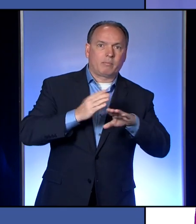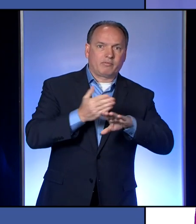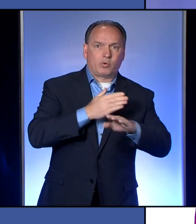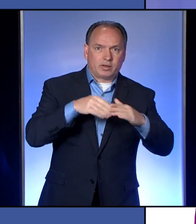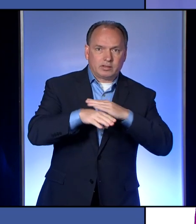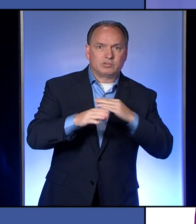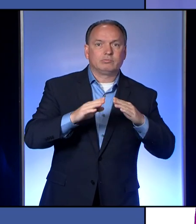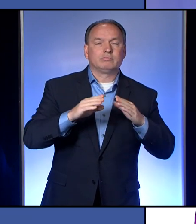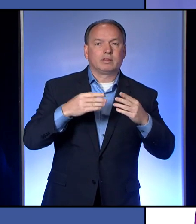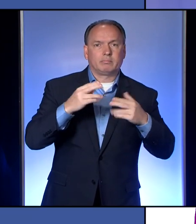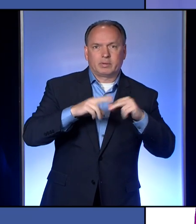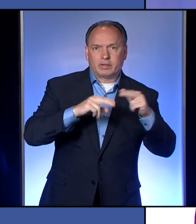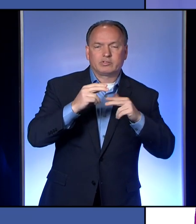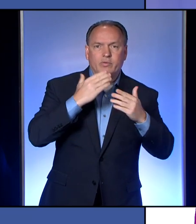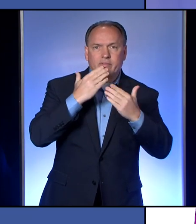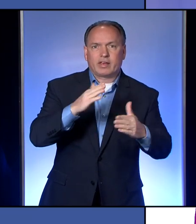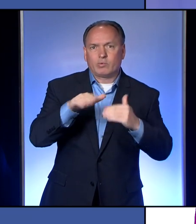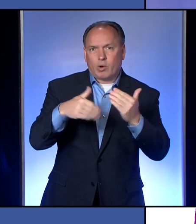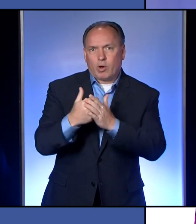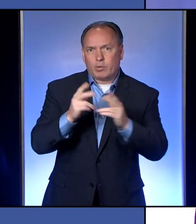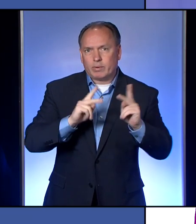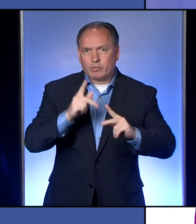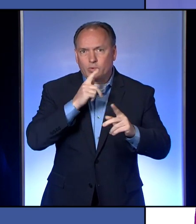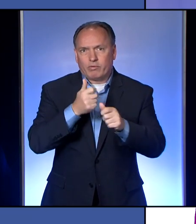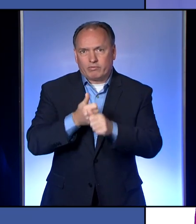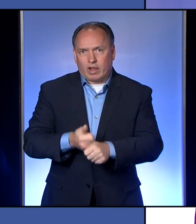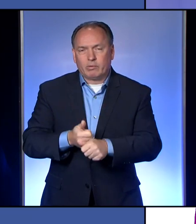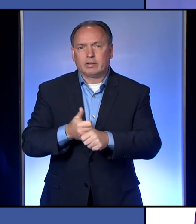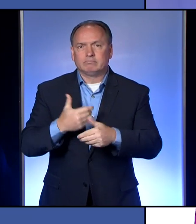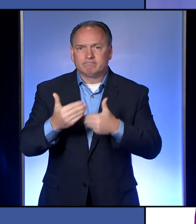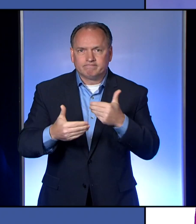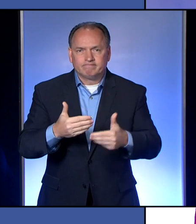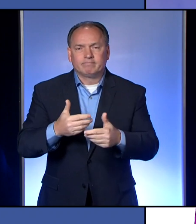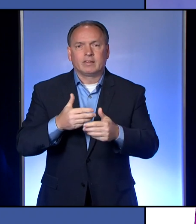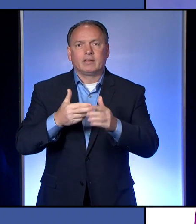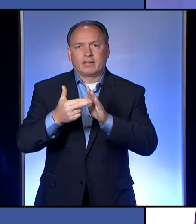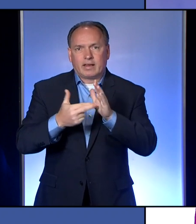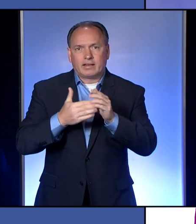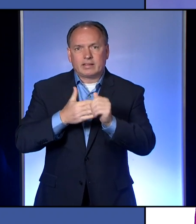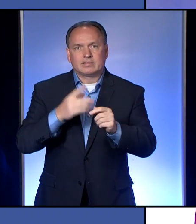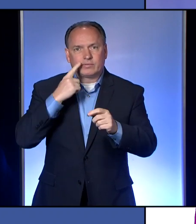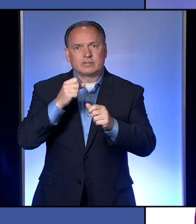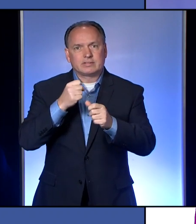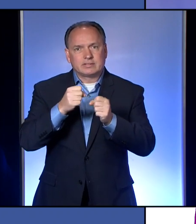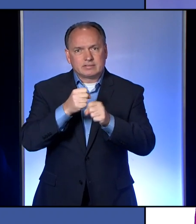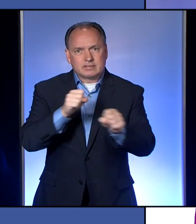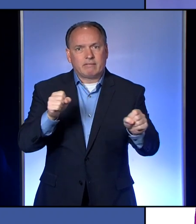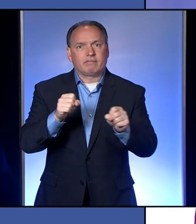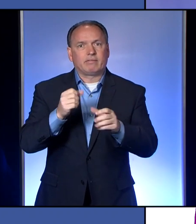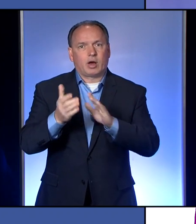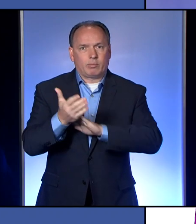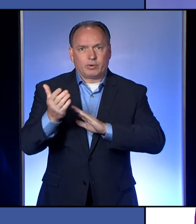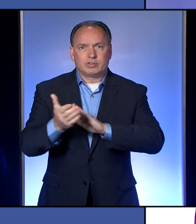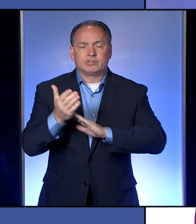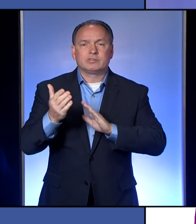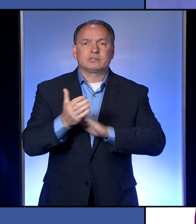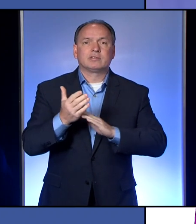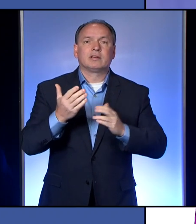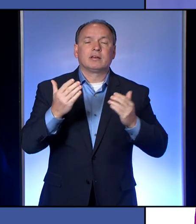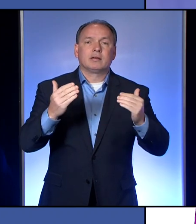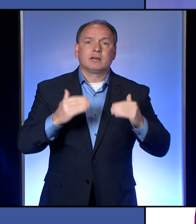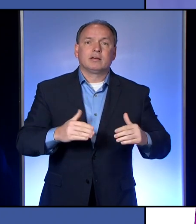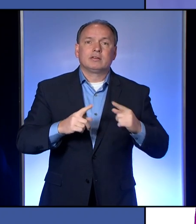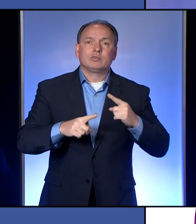and our residents who are working diligently to follow the guidelines for safe operations. And that brings me to